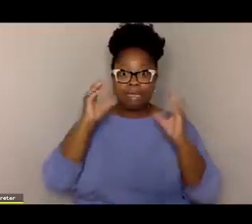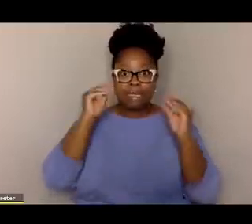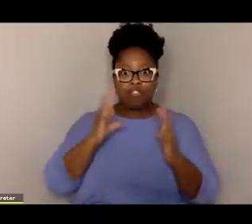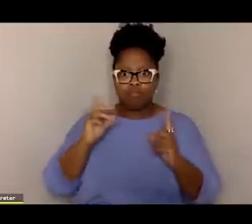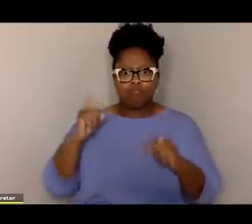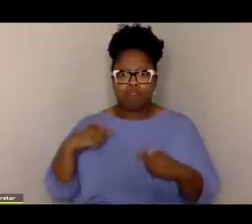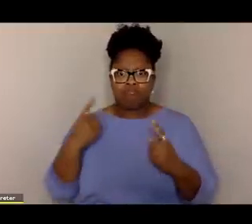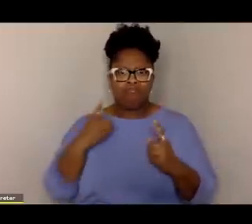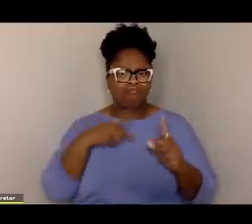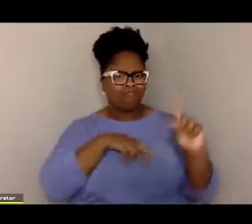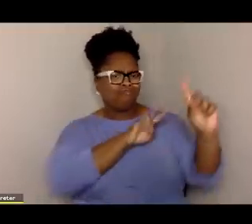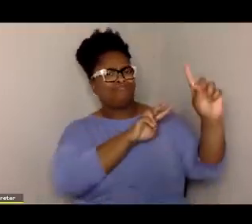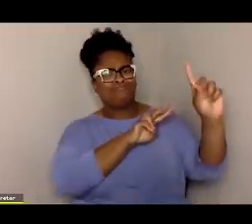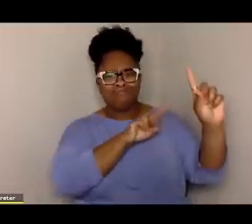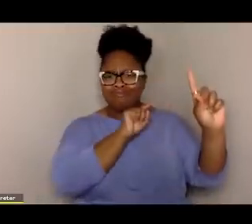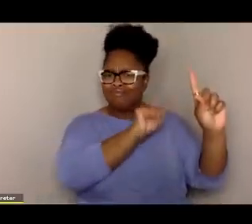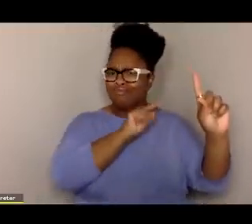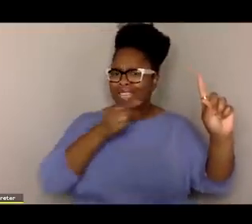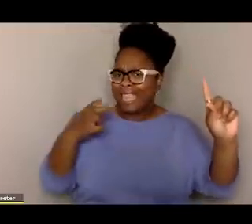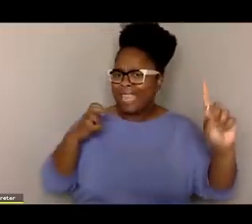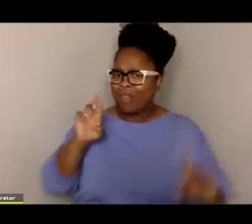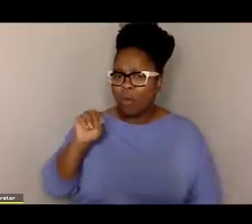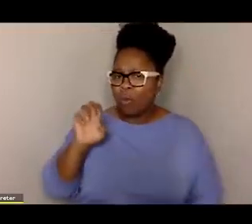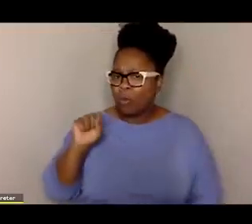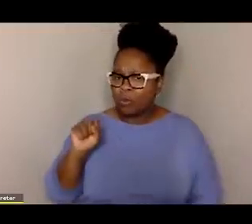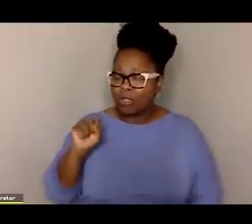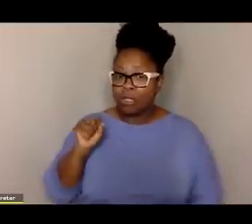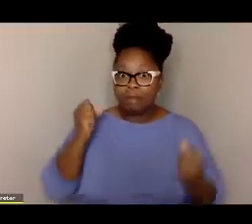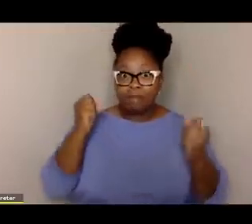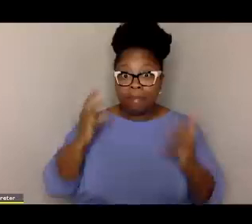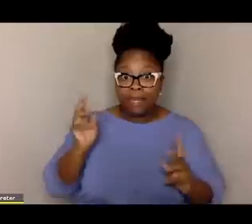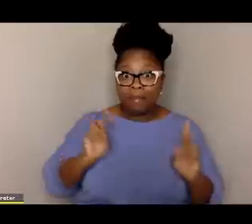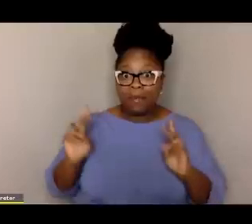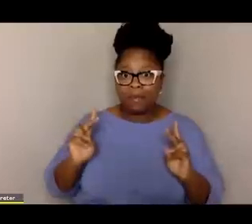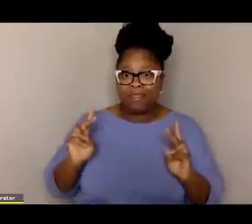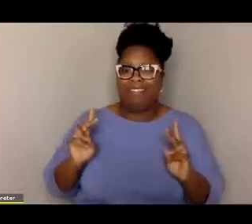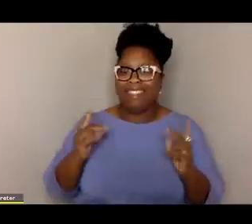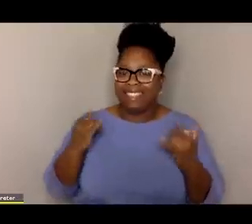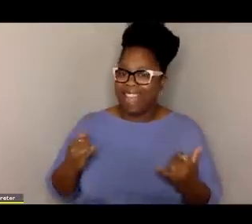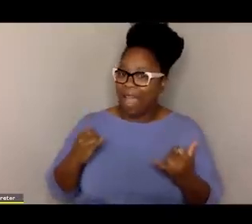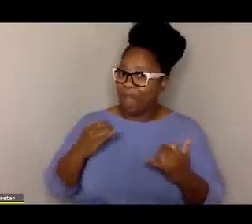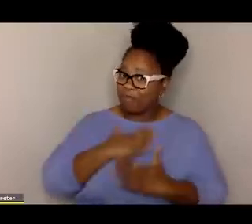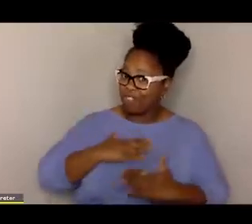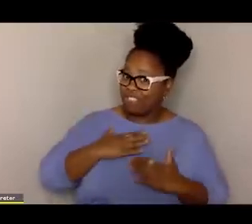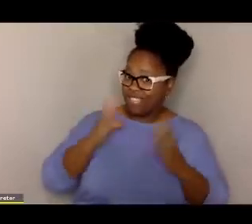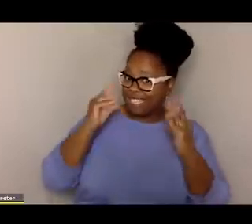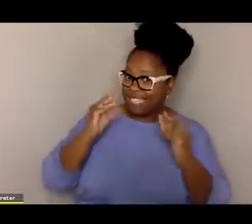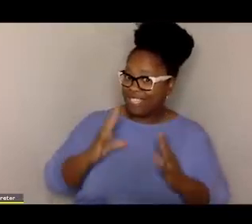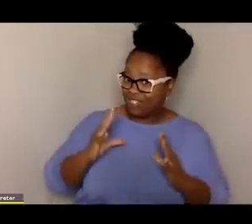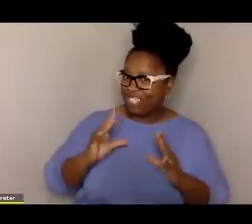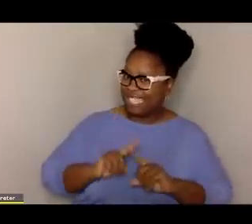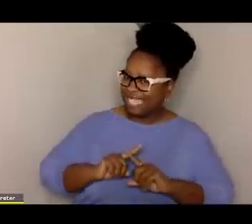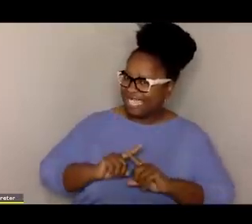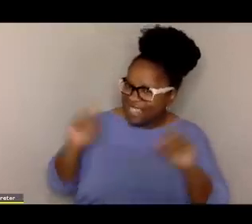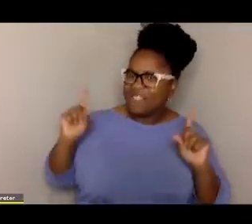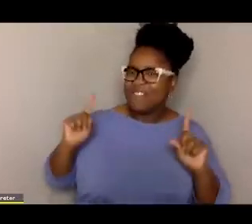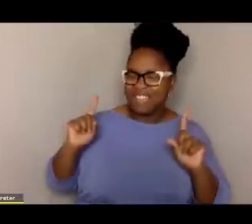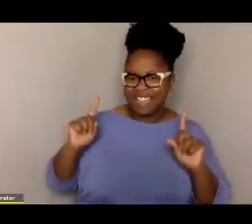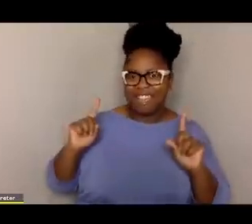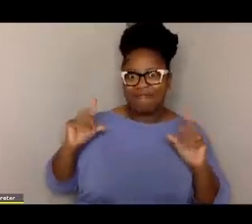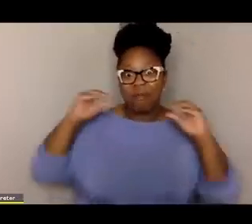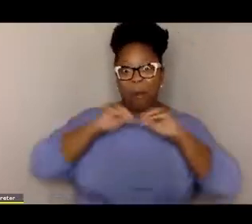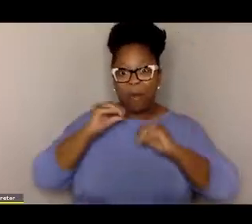for sure that teachers have always been my heroes. And I think a lot of people are actually appreciating teachers differently